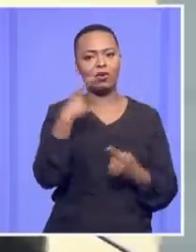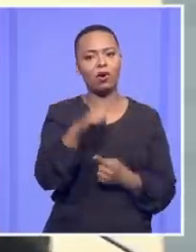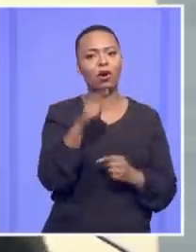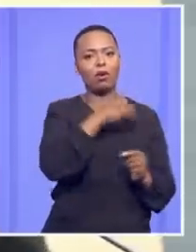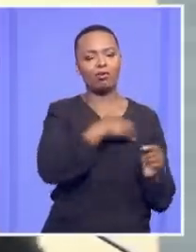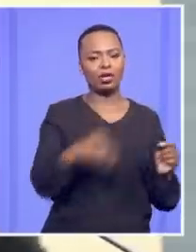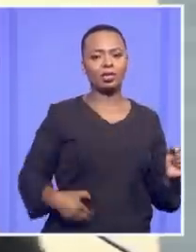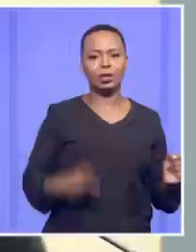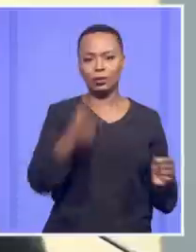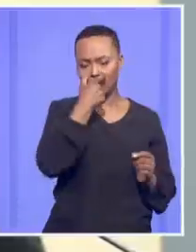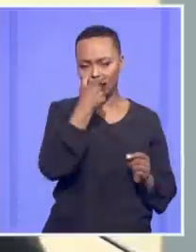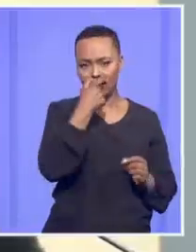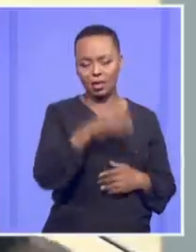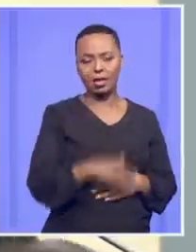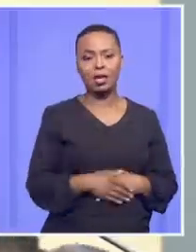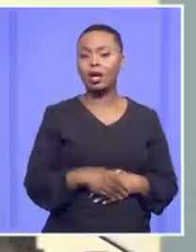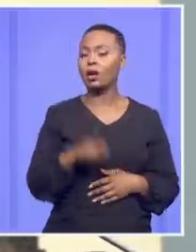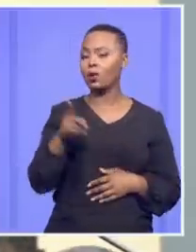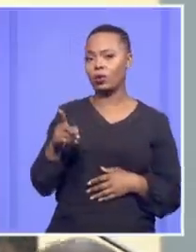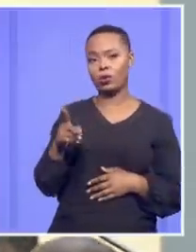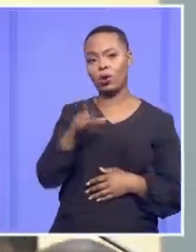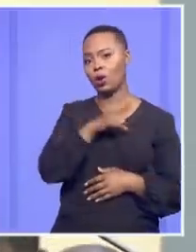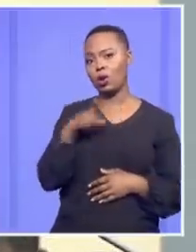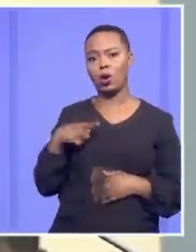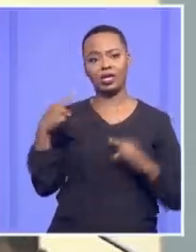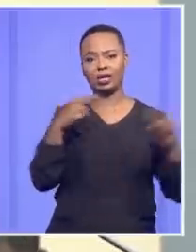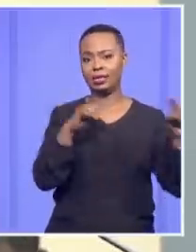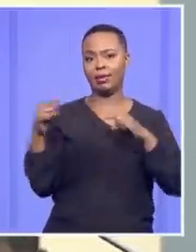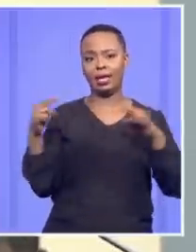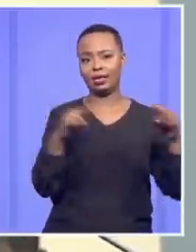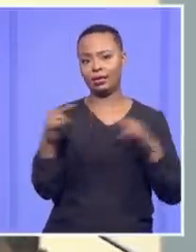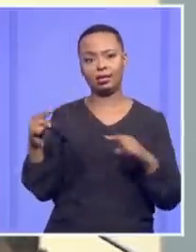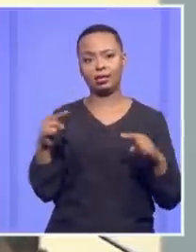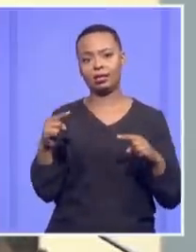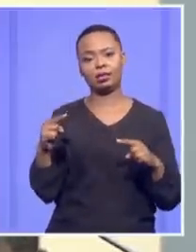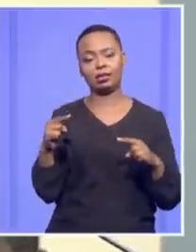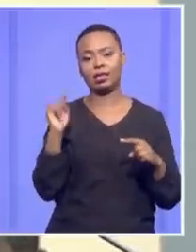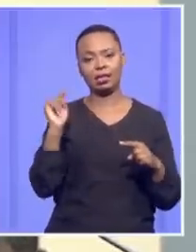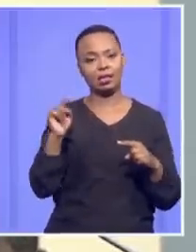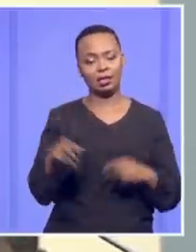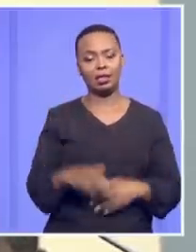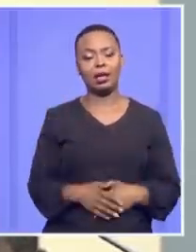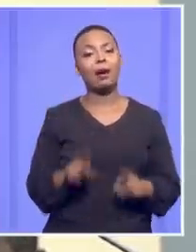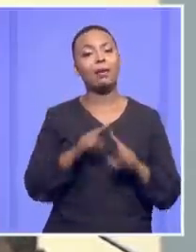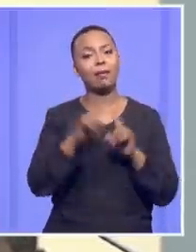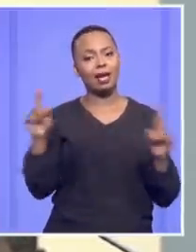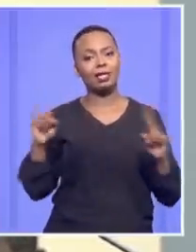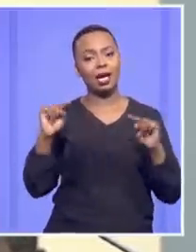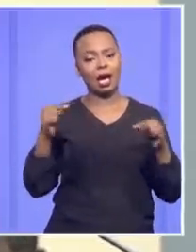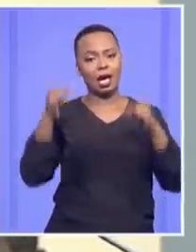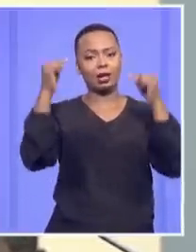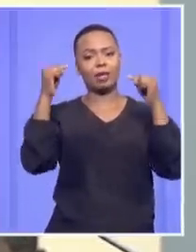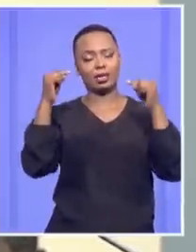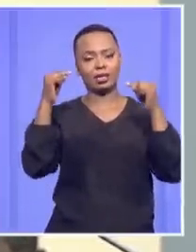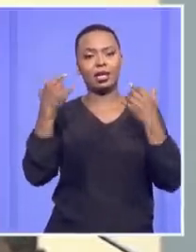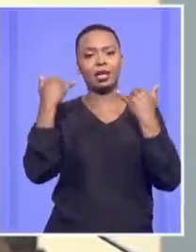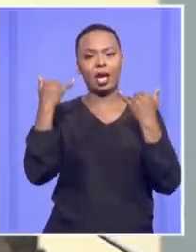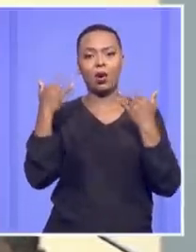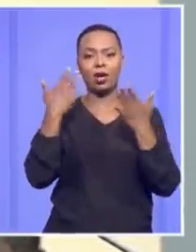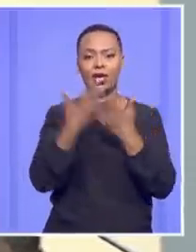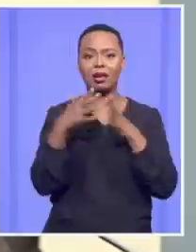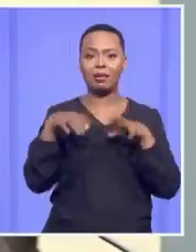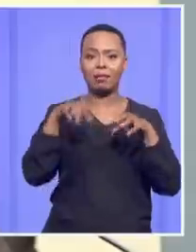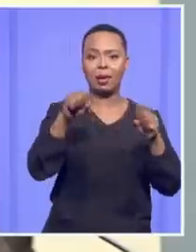Justice Majid, it's a long debate we've had on our team. But the argument would be that he is unable to fulfill the duties of the President